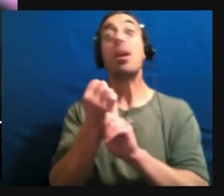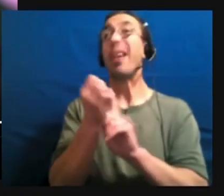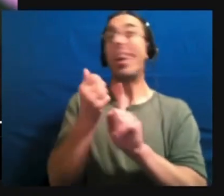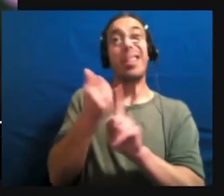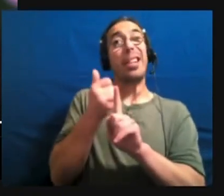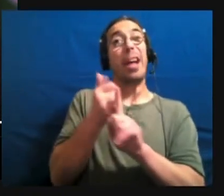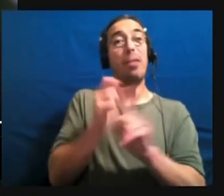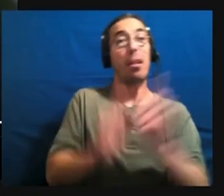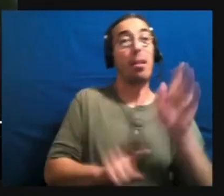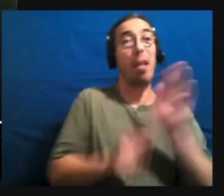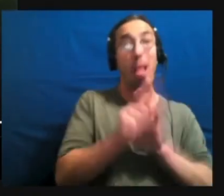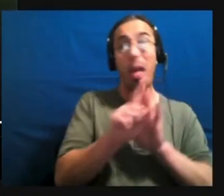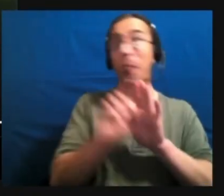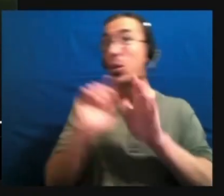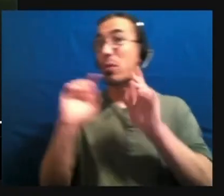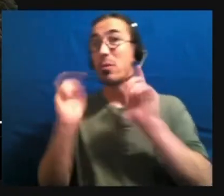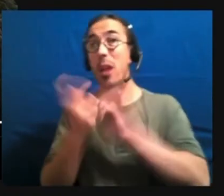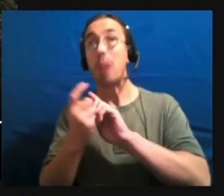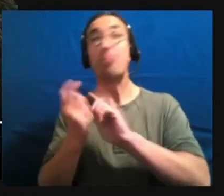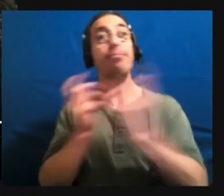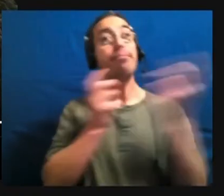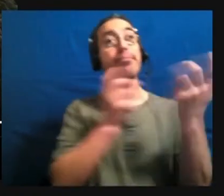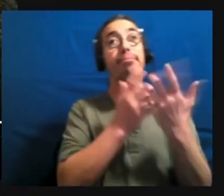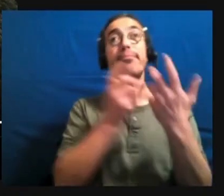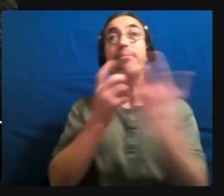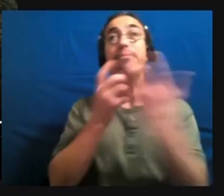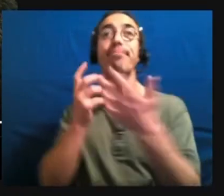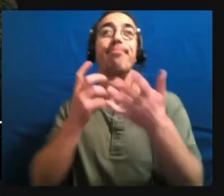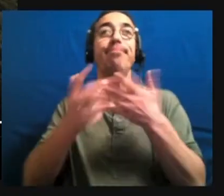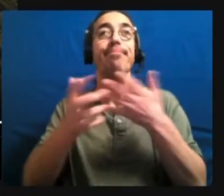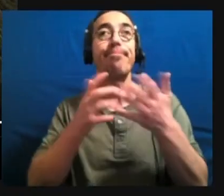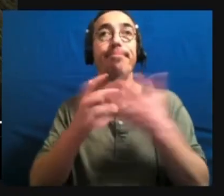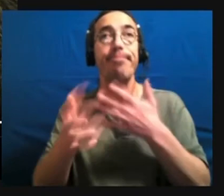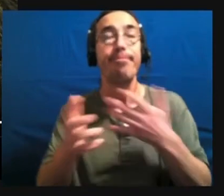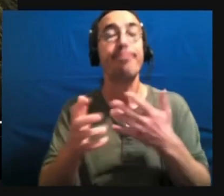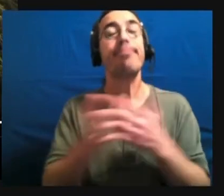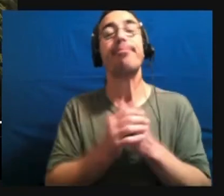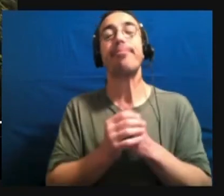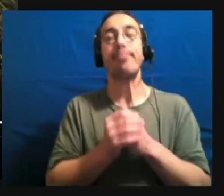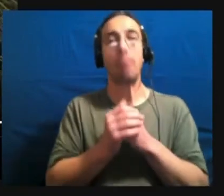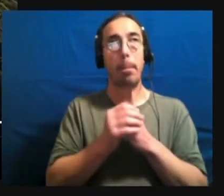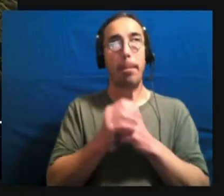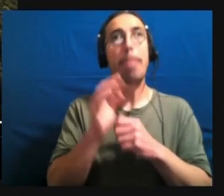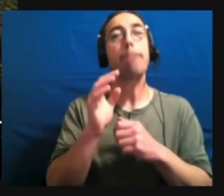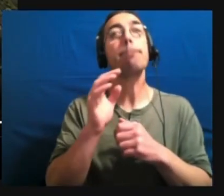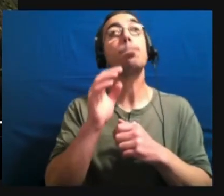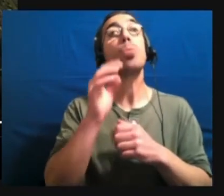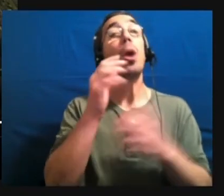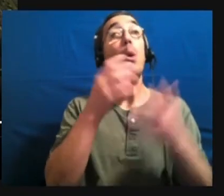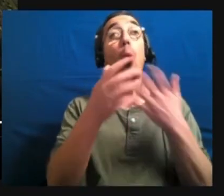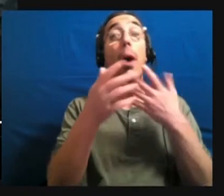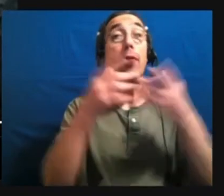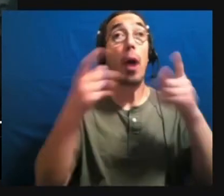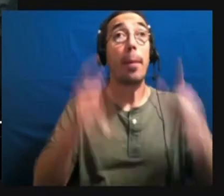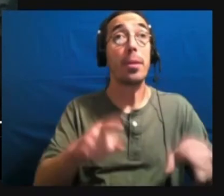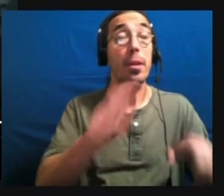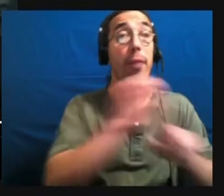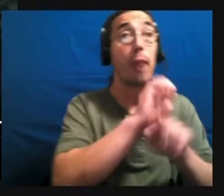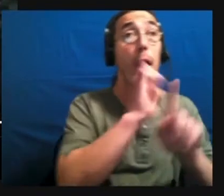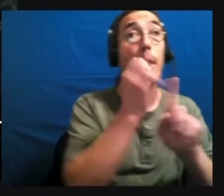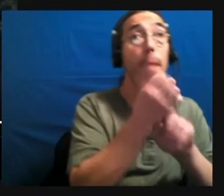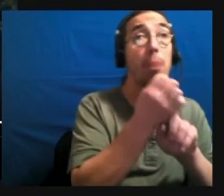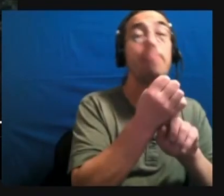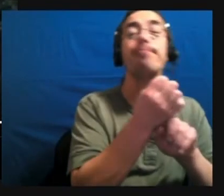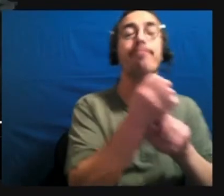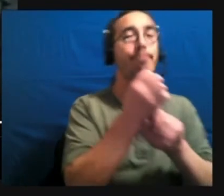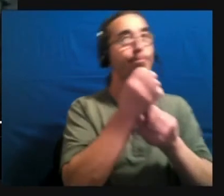Species that lack genetic diversity are far more vulnerable to being devastated by changes in the environment. This means, as a species,